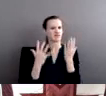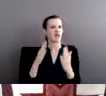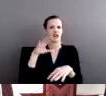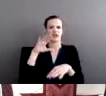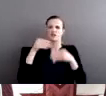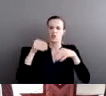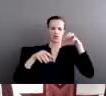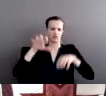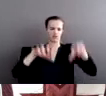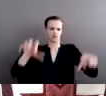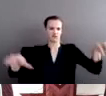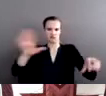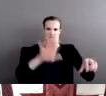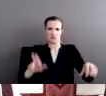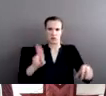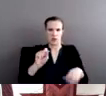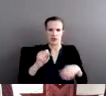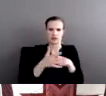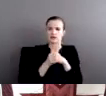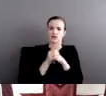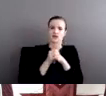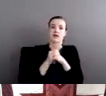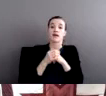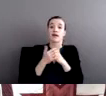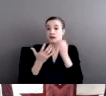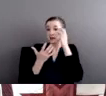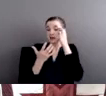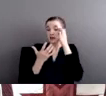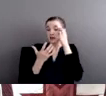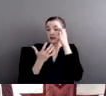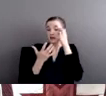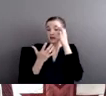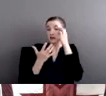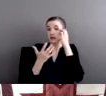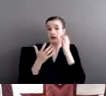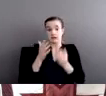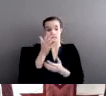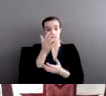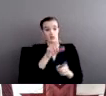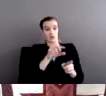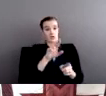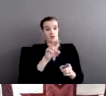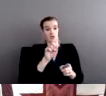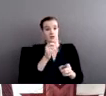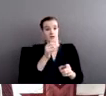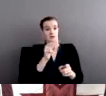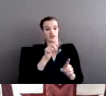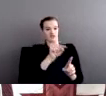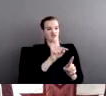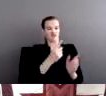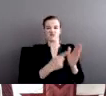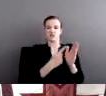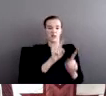throughout the United States. Sometimes it may be the only retail store on a reservation. Now,